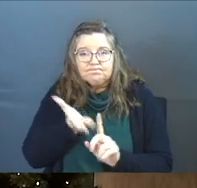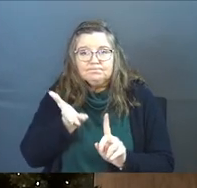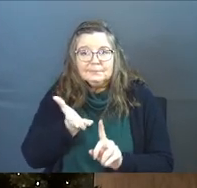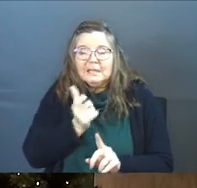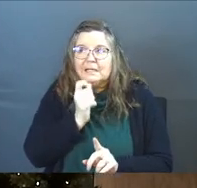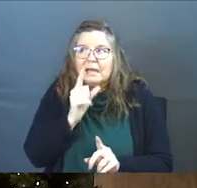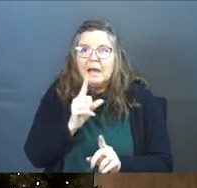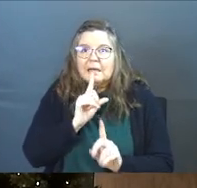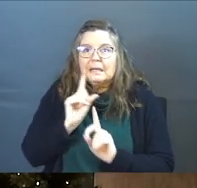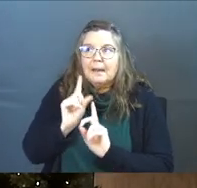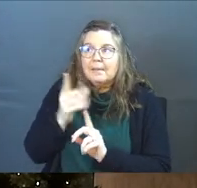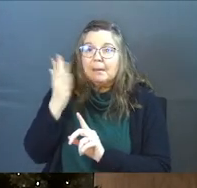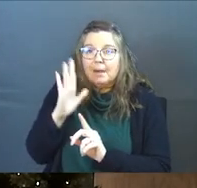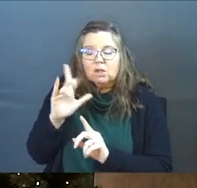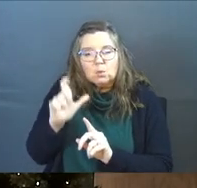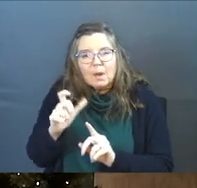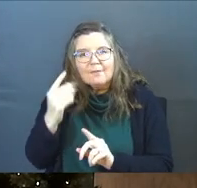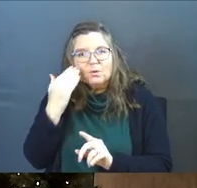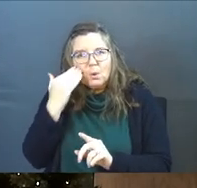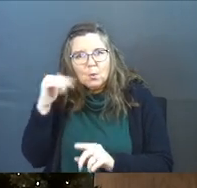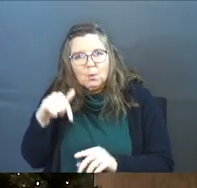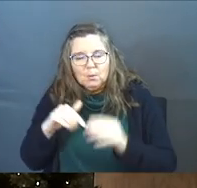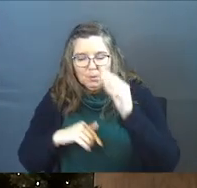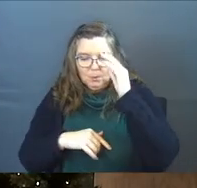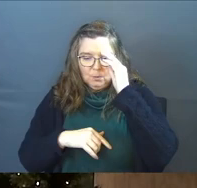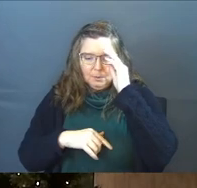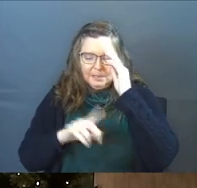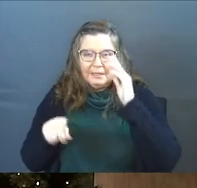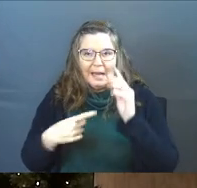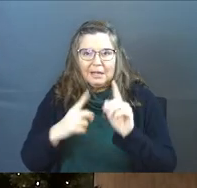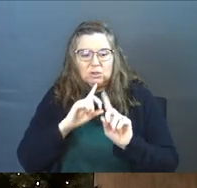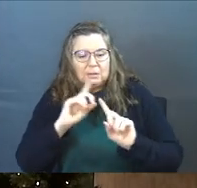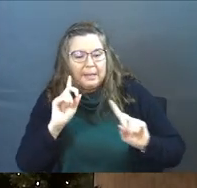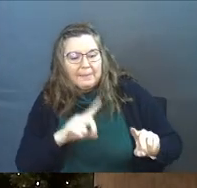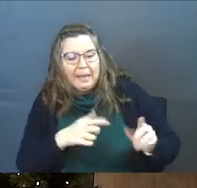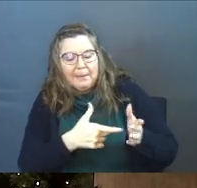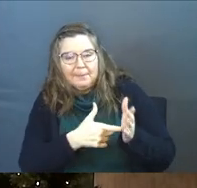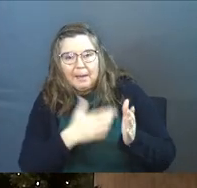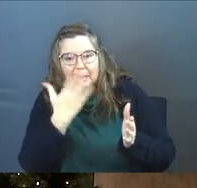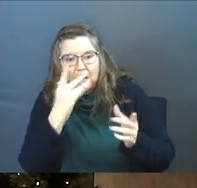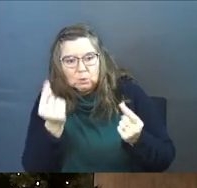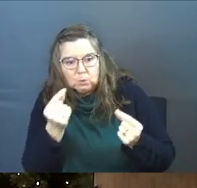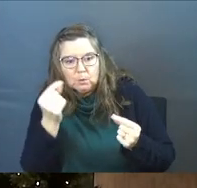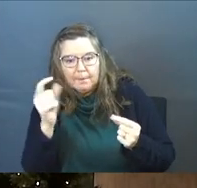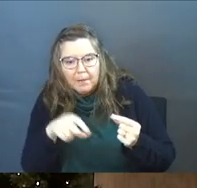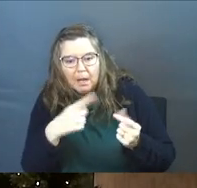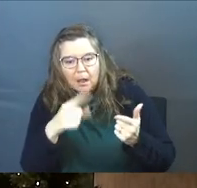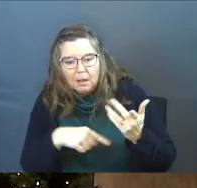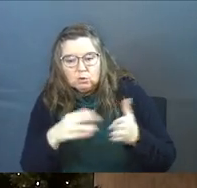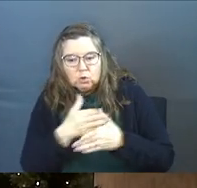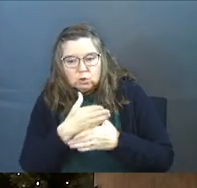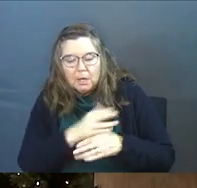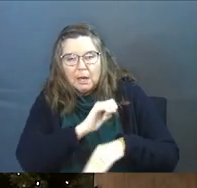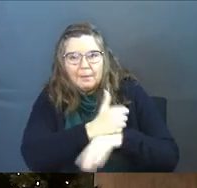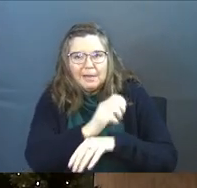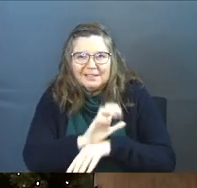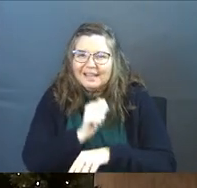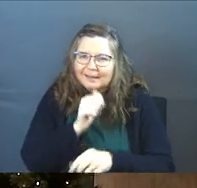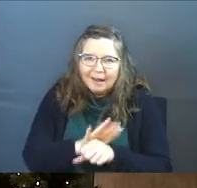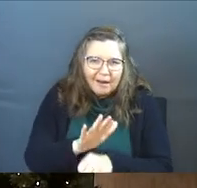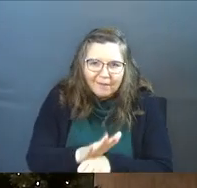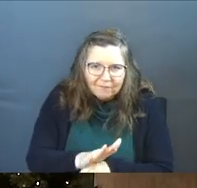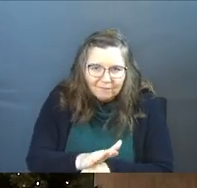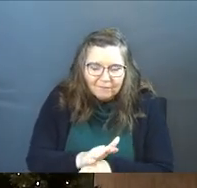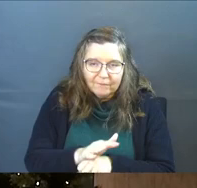not just commanded by God. You got to hear this. Not just commanded by God to share and plant churches because that's not